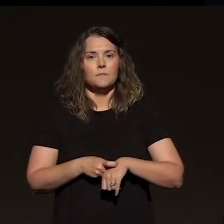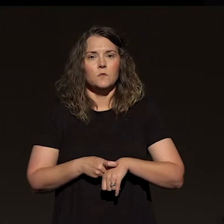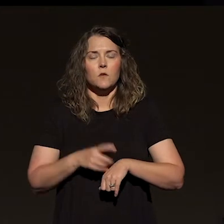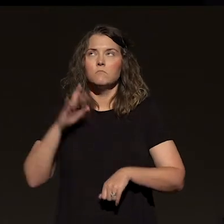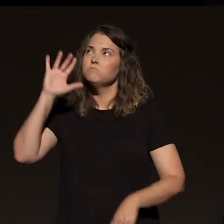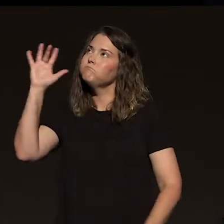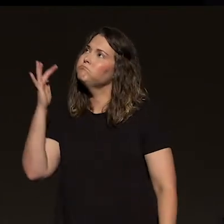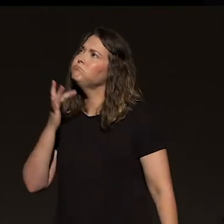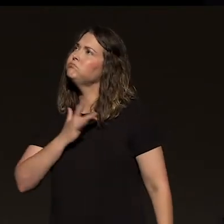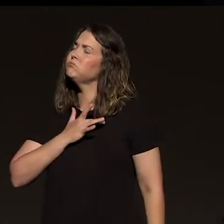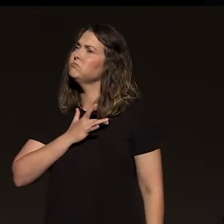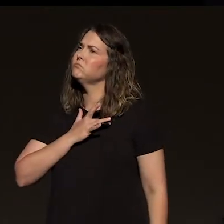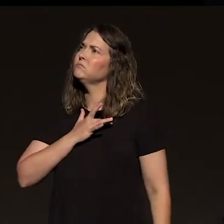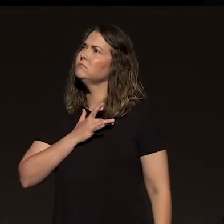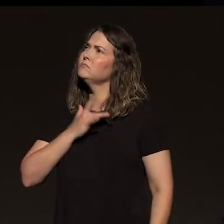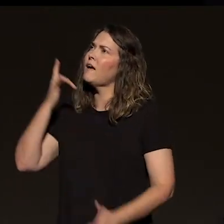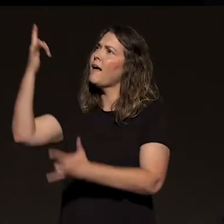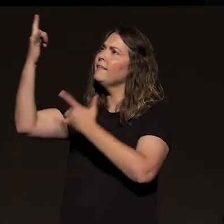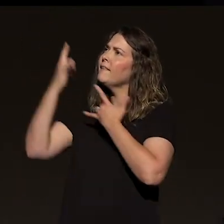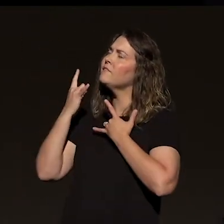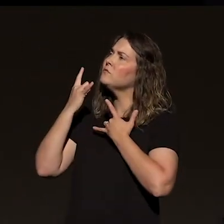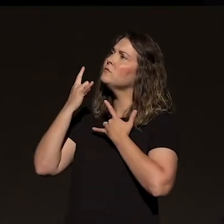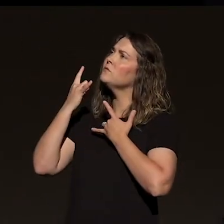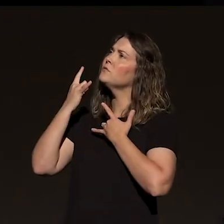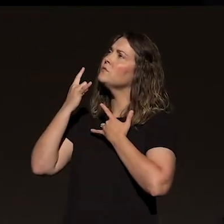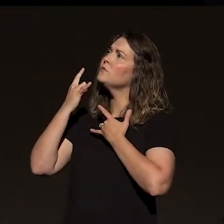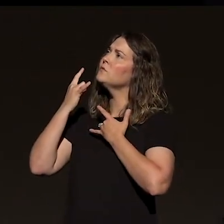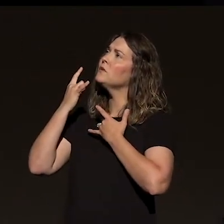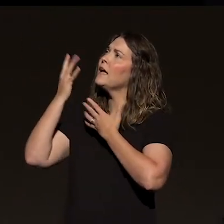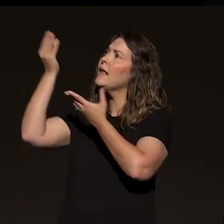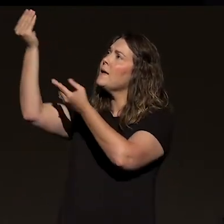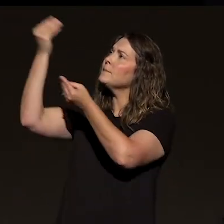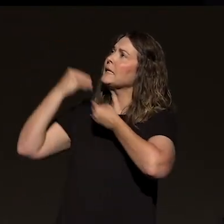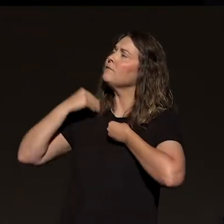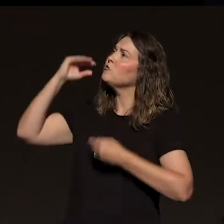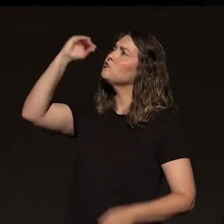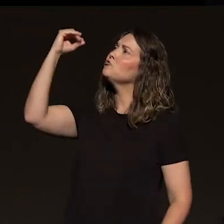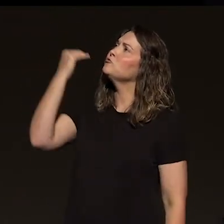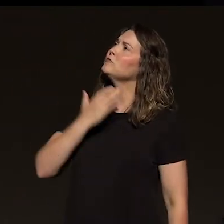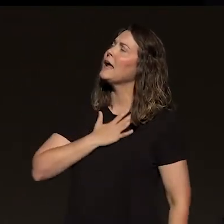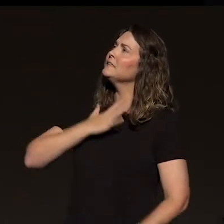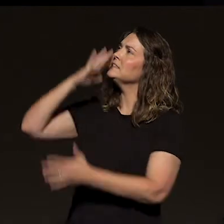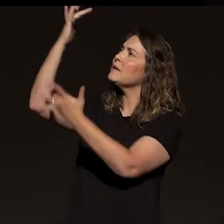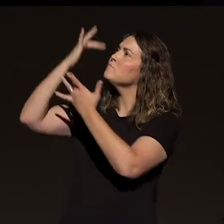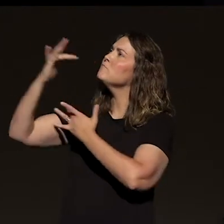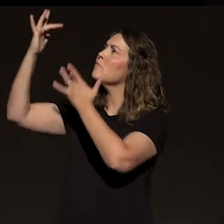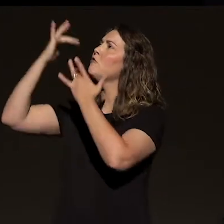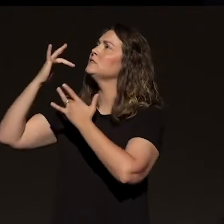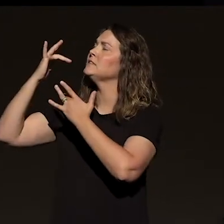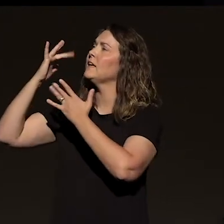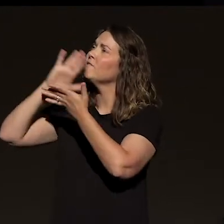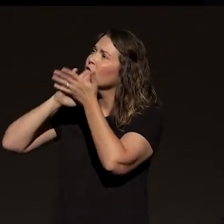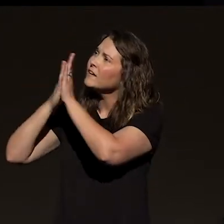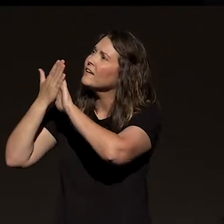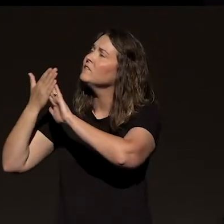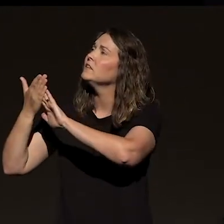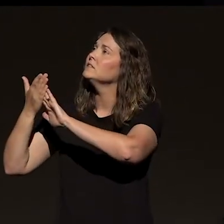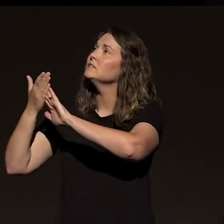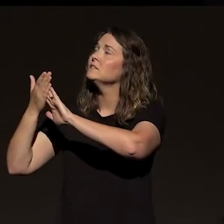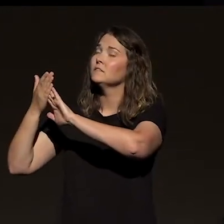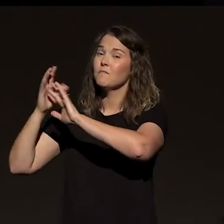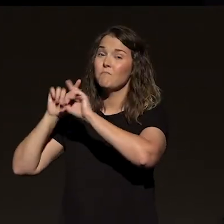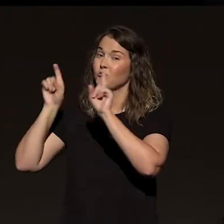to you, I love you and I'm offering you grace and mercy and forgiveness, but this is an all in with me.